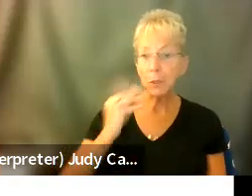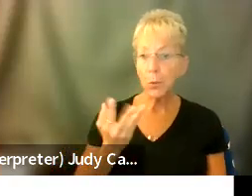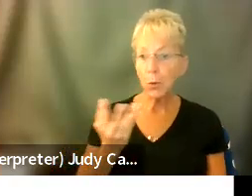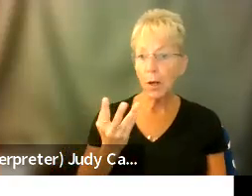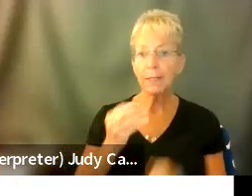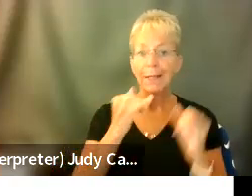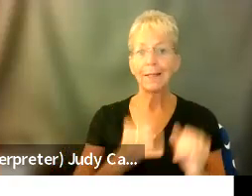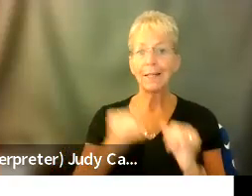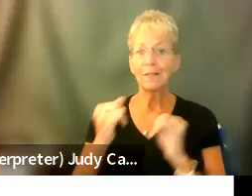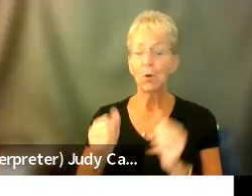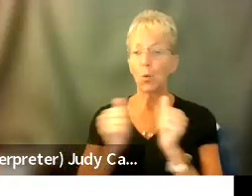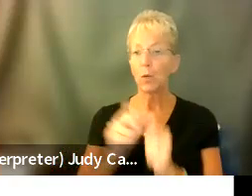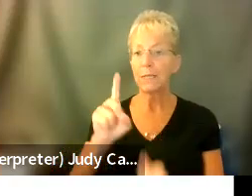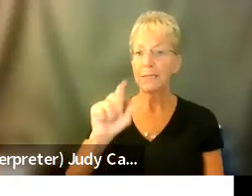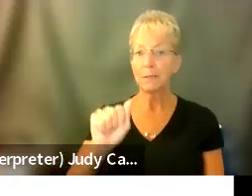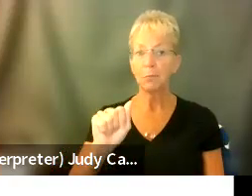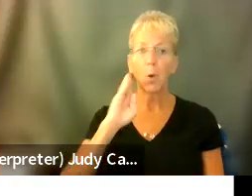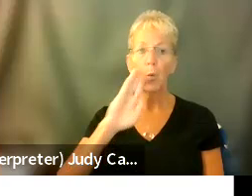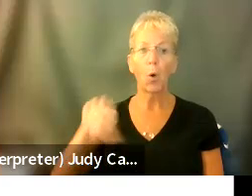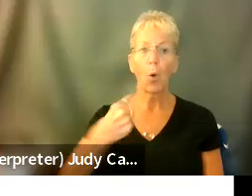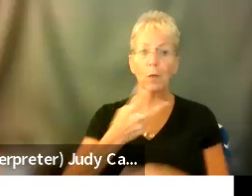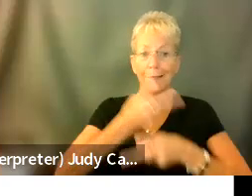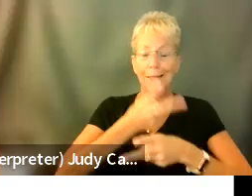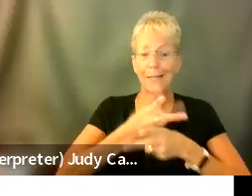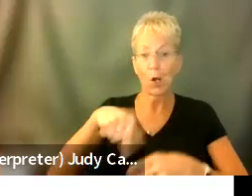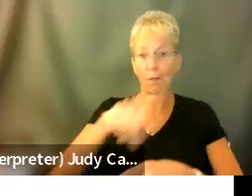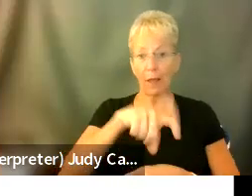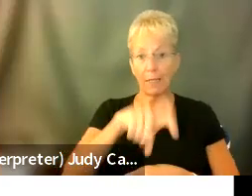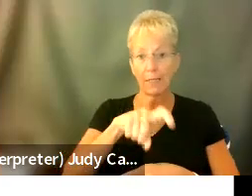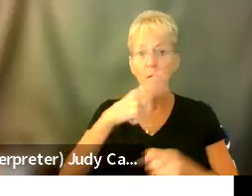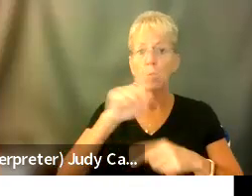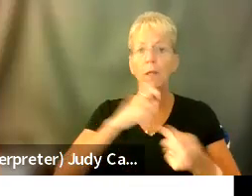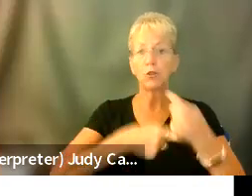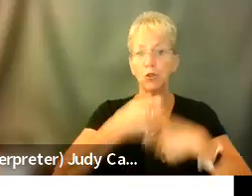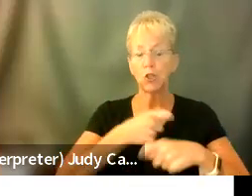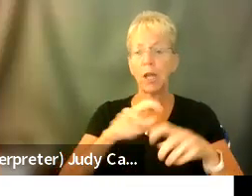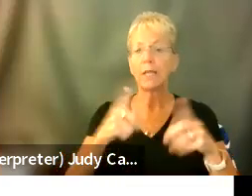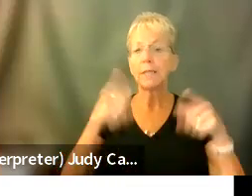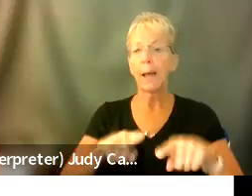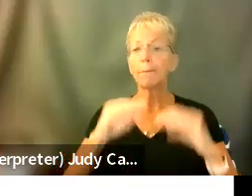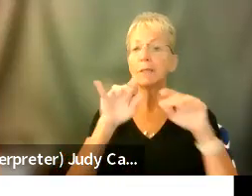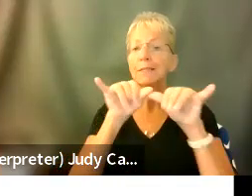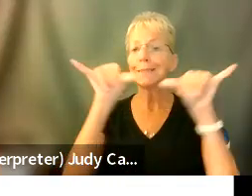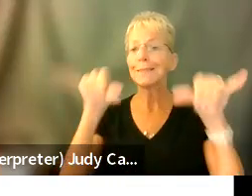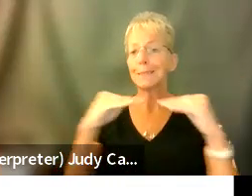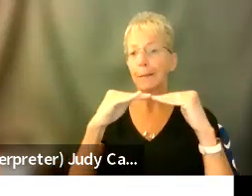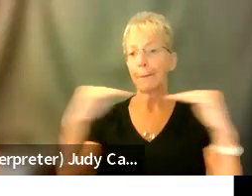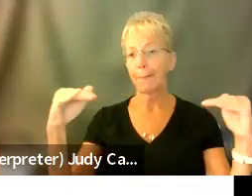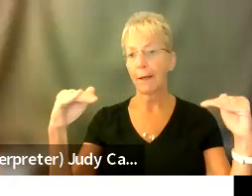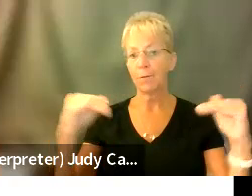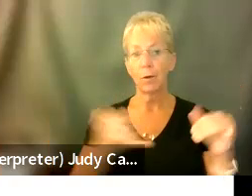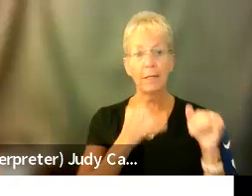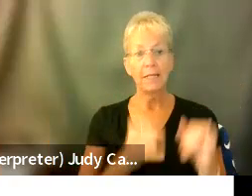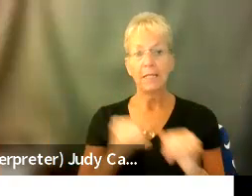individuals with disabilities will only get the care they need when change happens at a systemic level. No individual